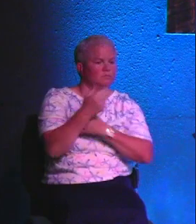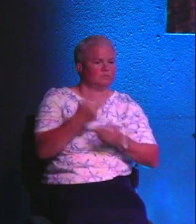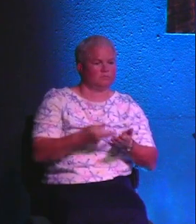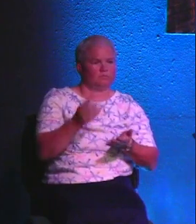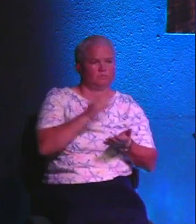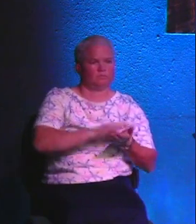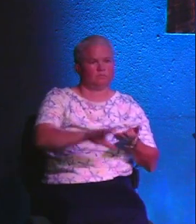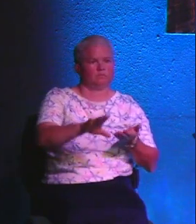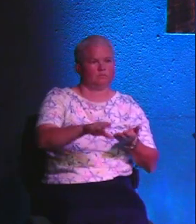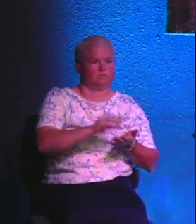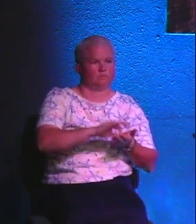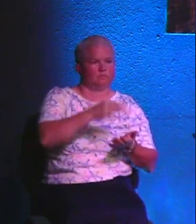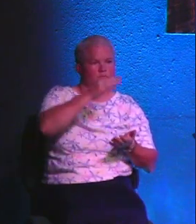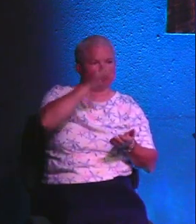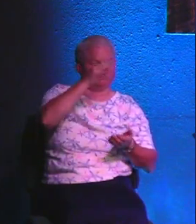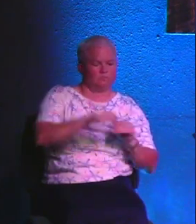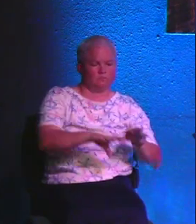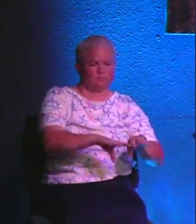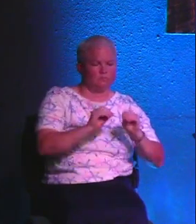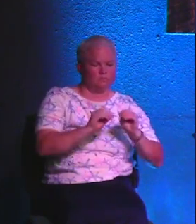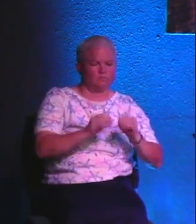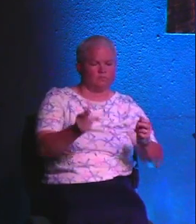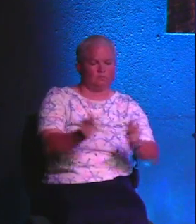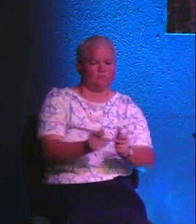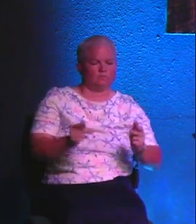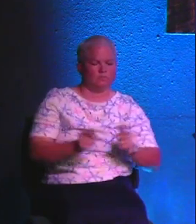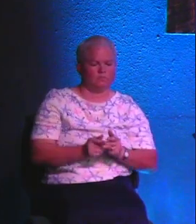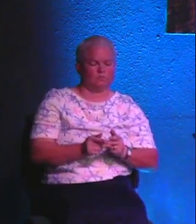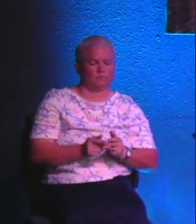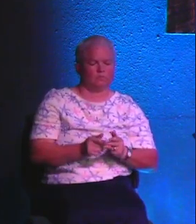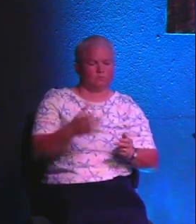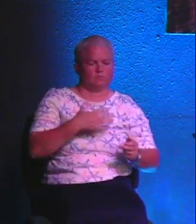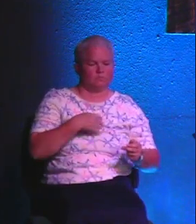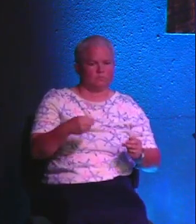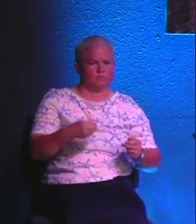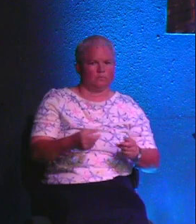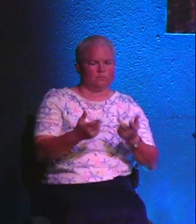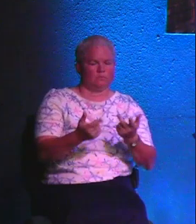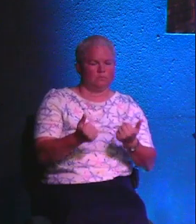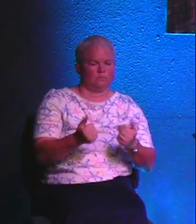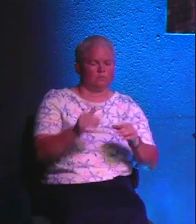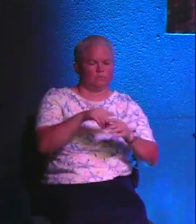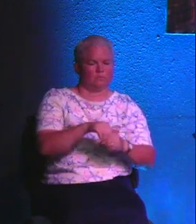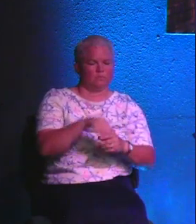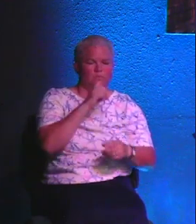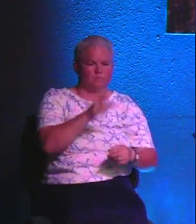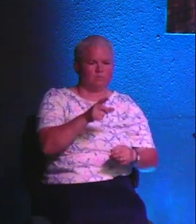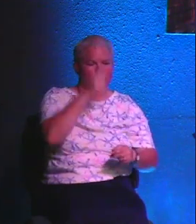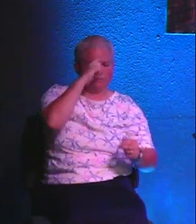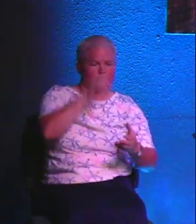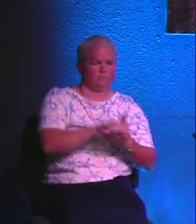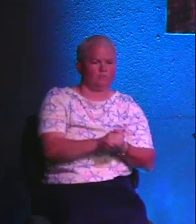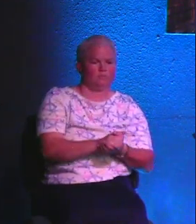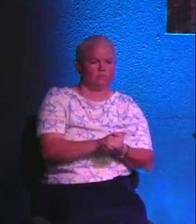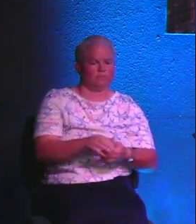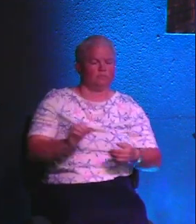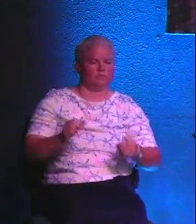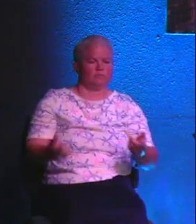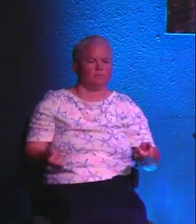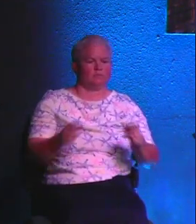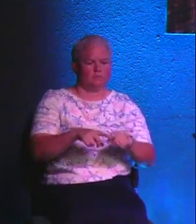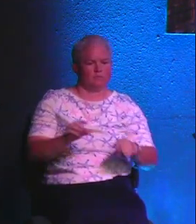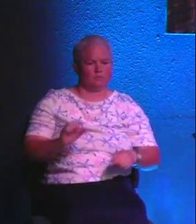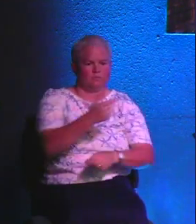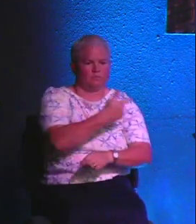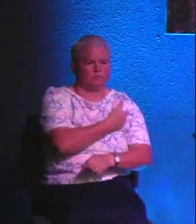And Holy Spirit, I ask once again that nobody leave this place today the same way that they came in. And I truly believe when we